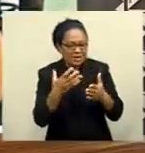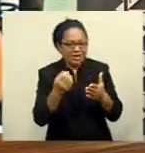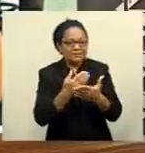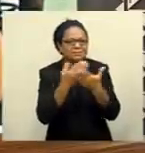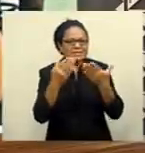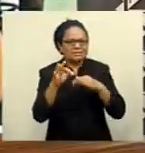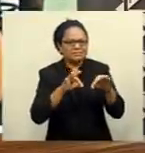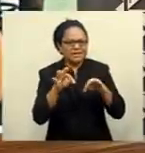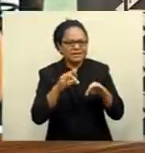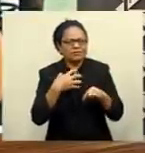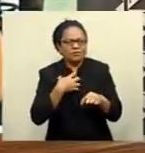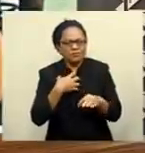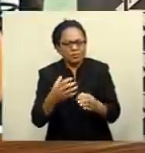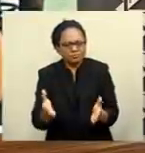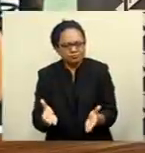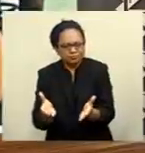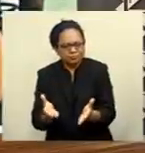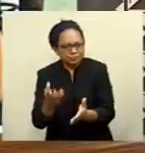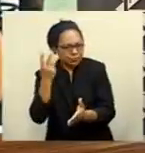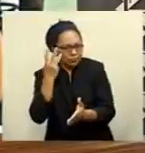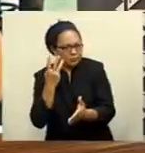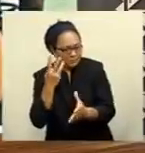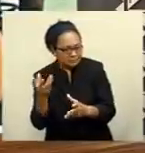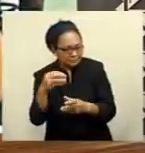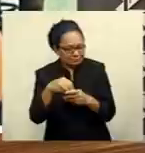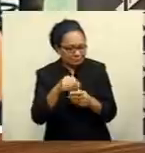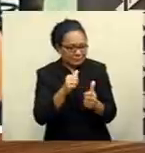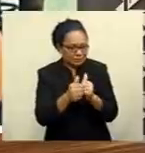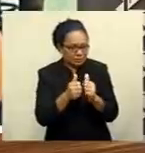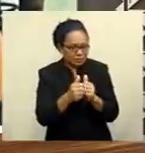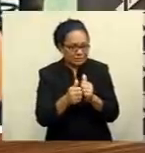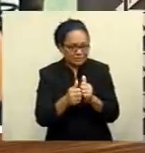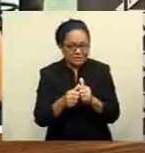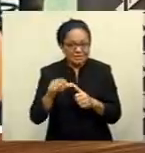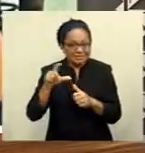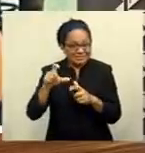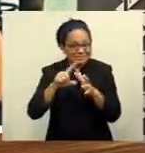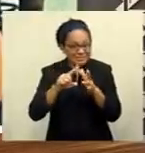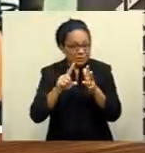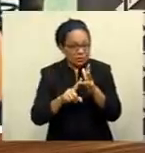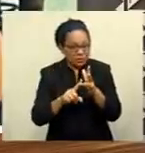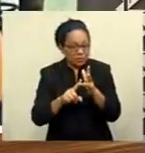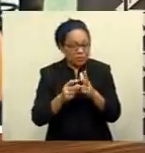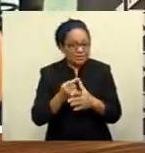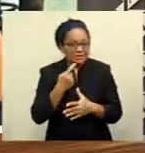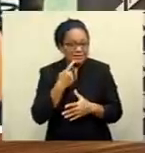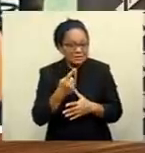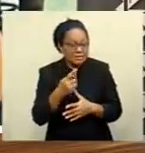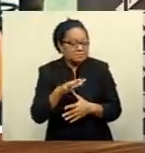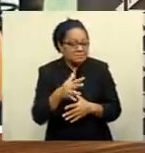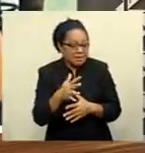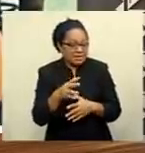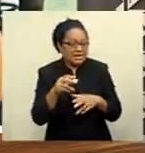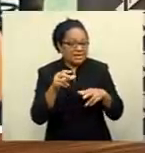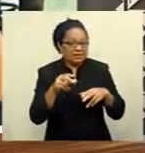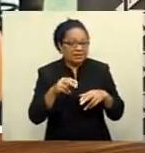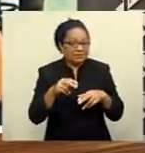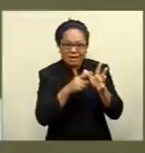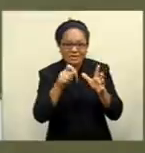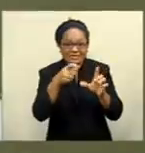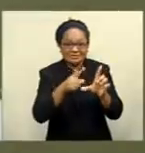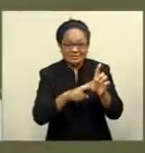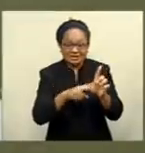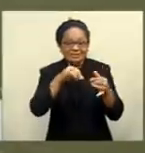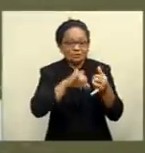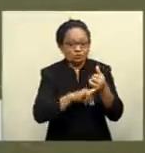boost female participation in the sport. Chief Executive John O'Connor has revealed a possible Fijian and Roa side for next year.